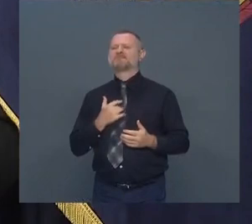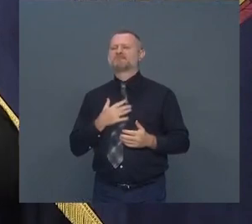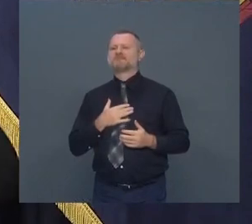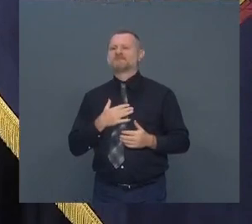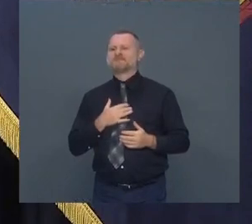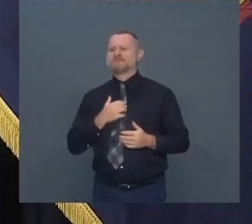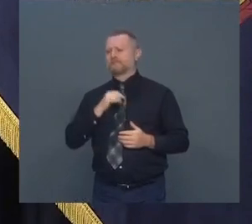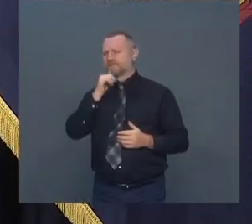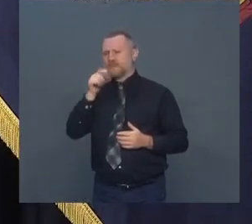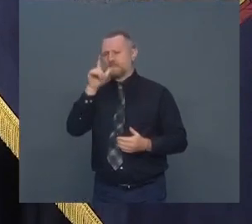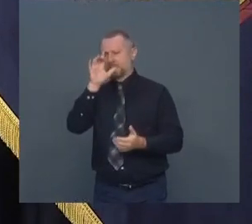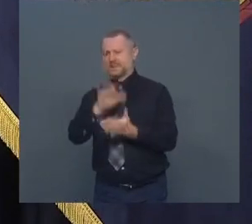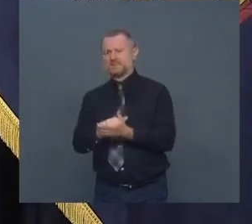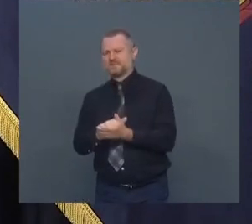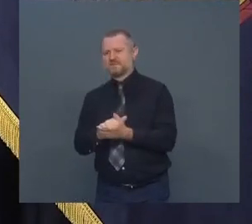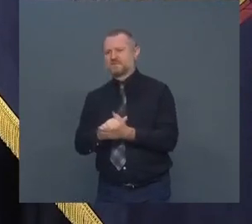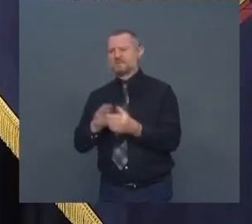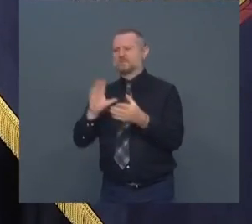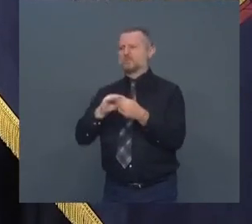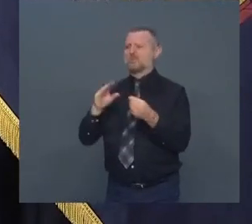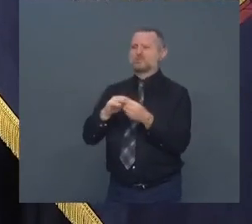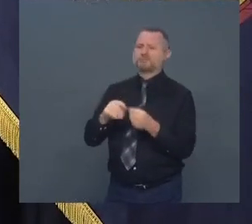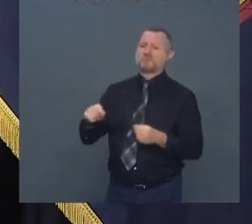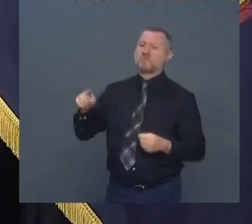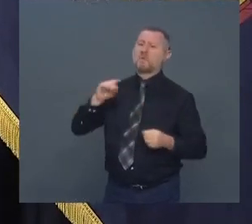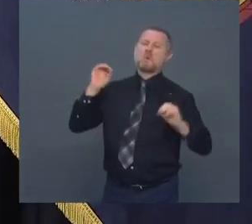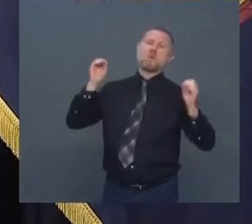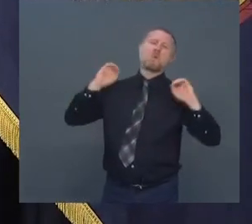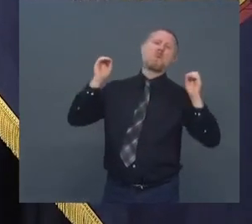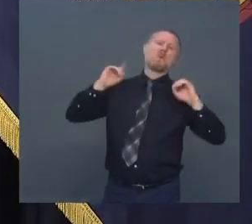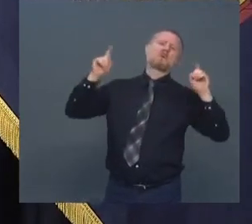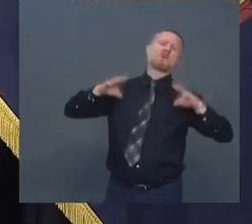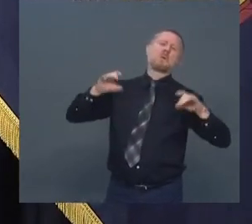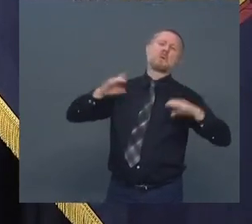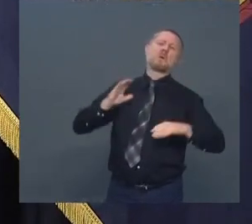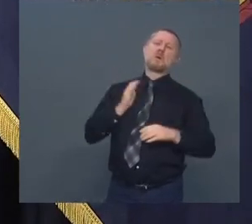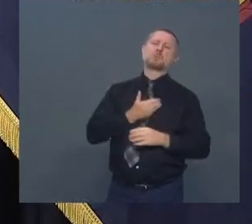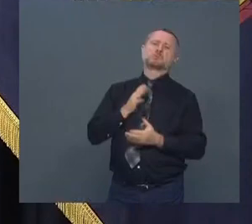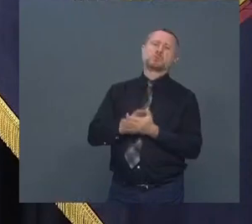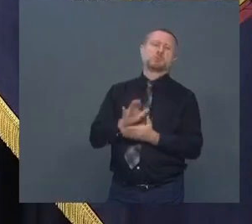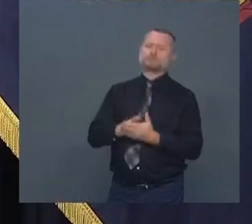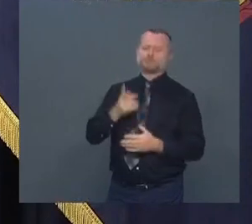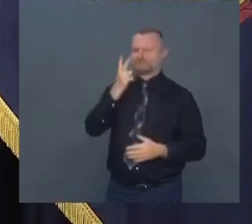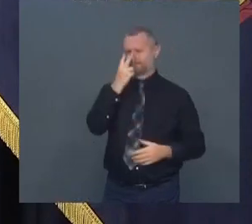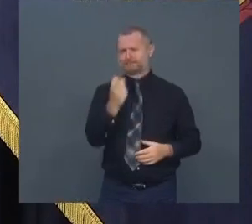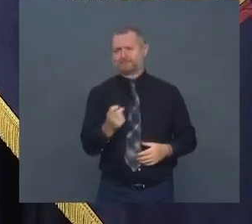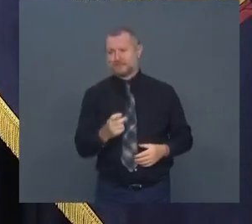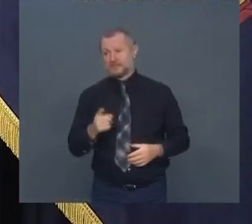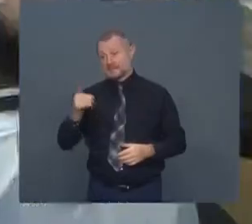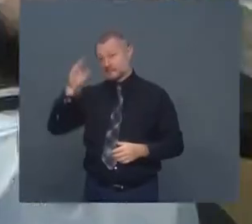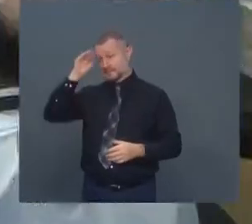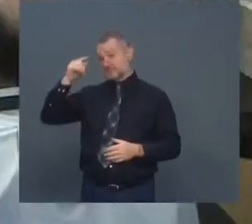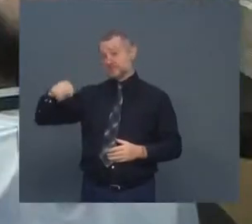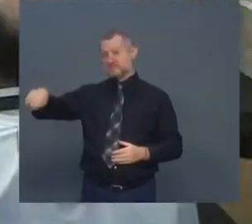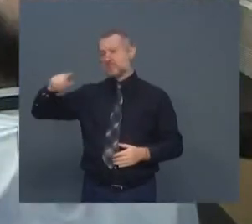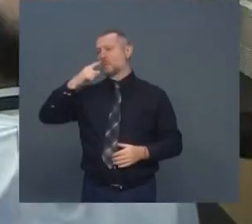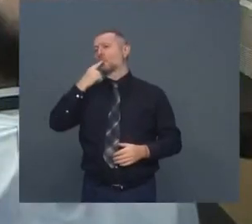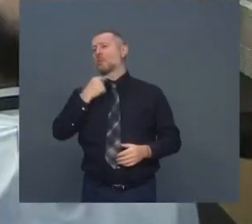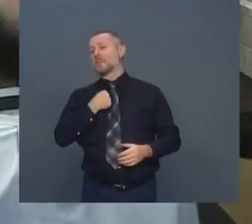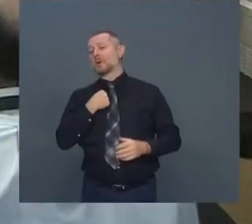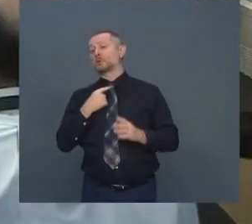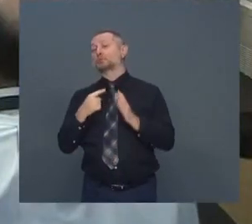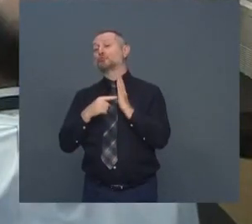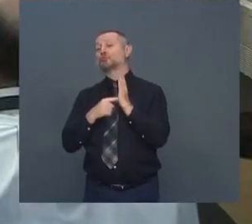testing in their school I don't believe they understood that well they were told it's going to be a representative mandatory for